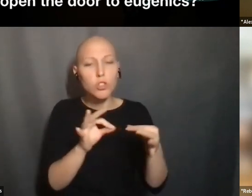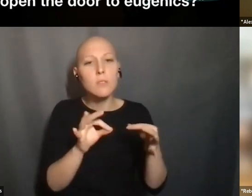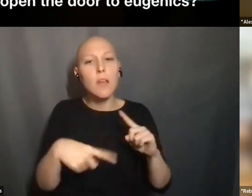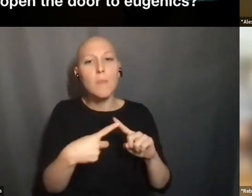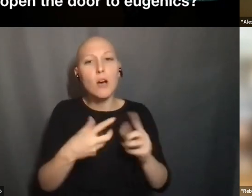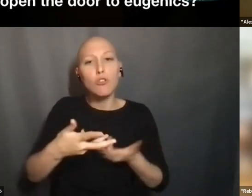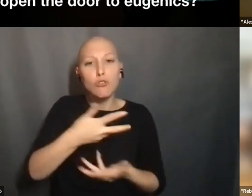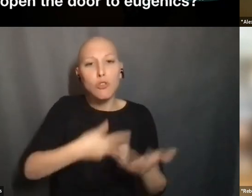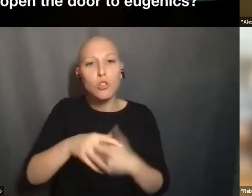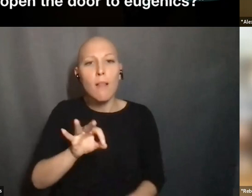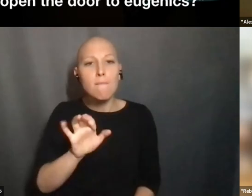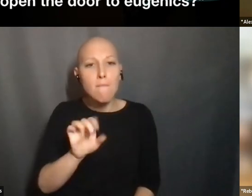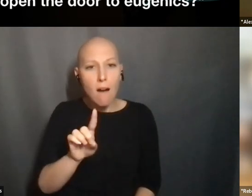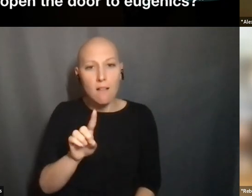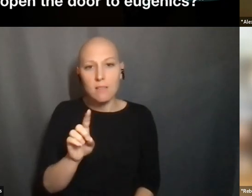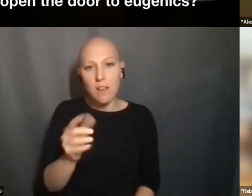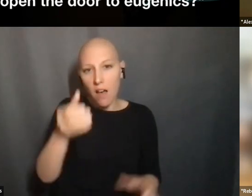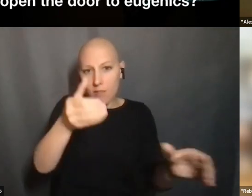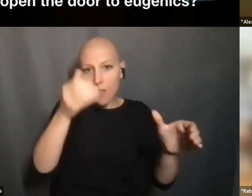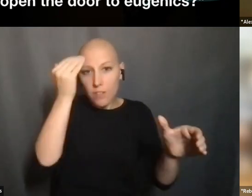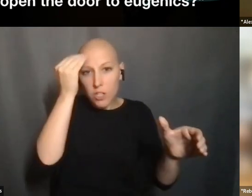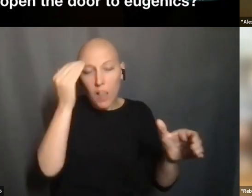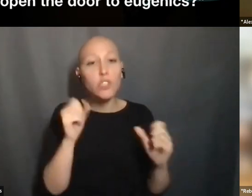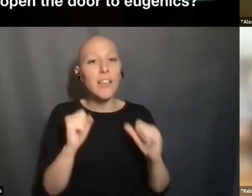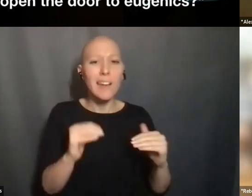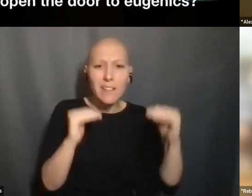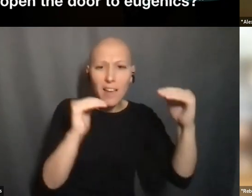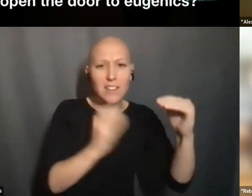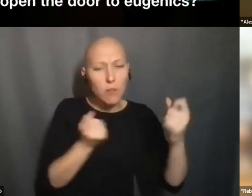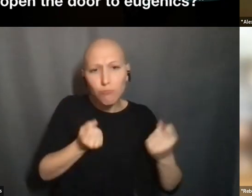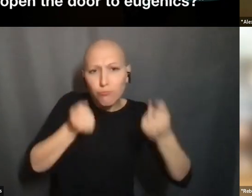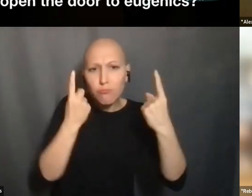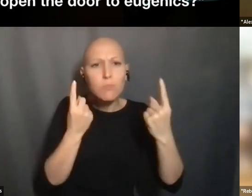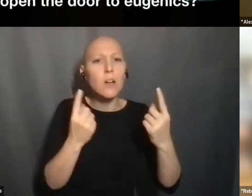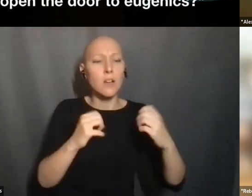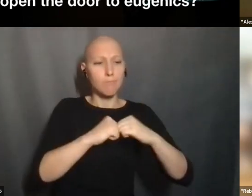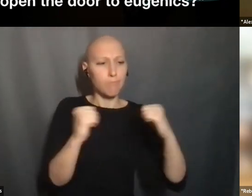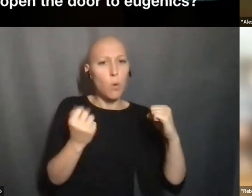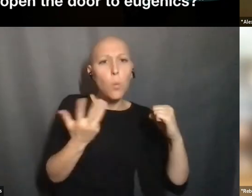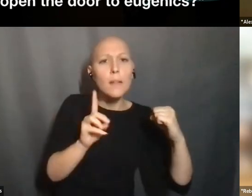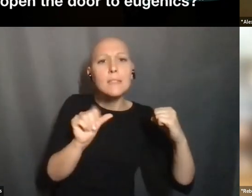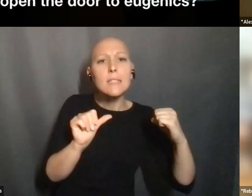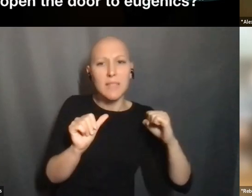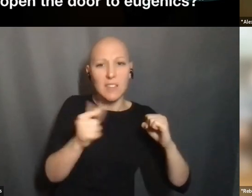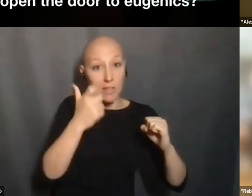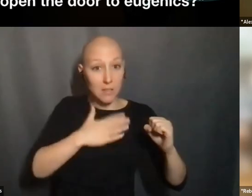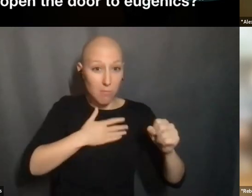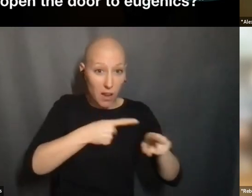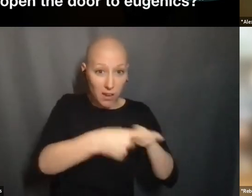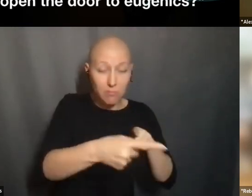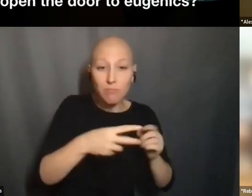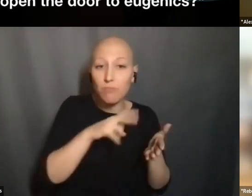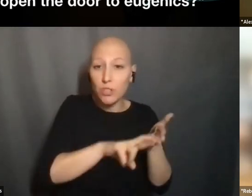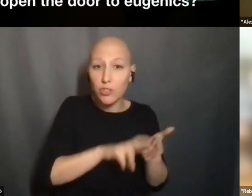ENHANCE COLLECTIVE UNDERSTANDINGS OF DISABILITY BECAUSE MY RESEARCH IS VERY MUCH IN THAT VEIN. SO, AS NOTED, I'M A HISTORIAN OF MEDICINE